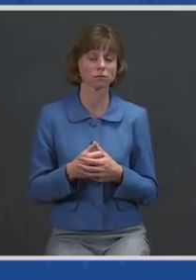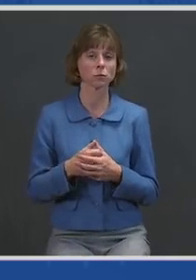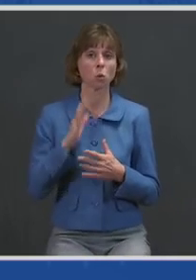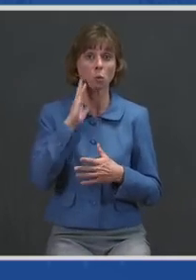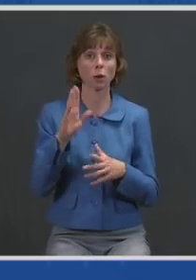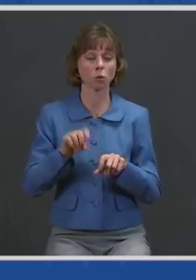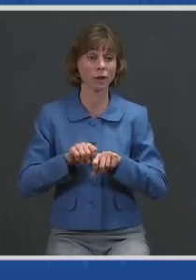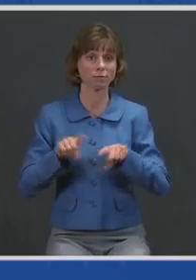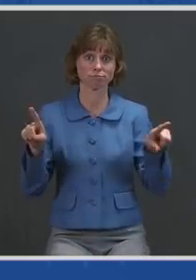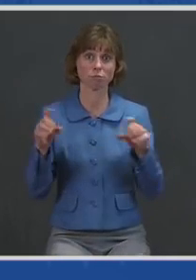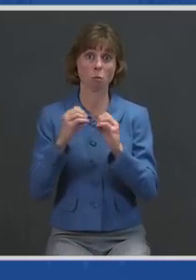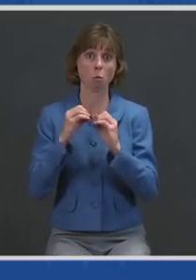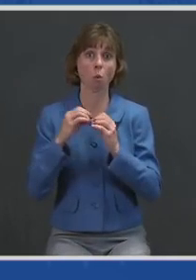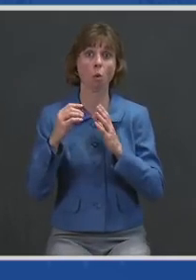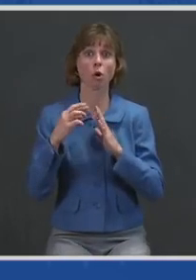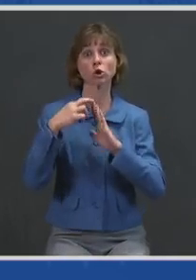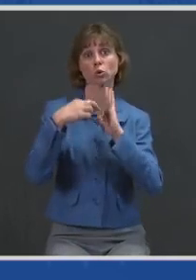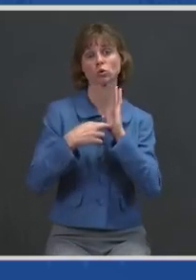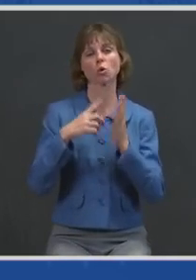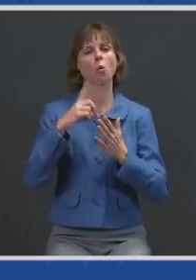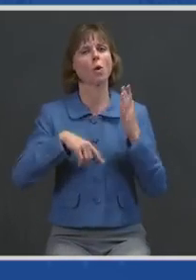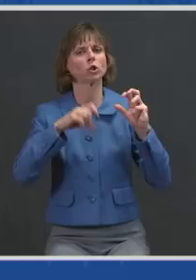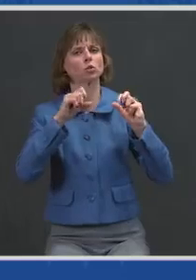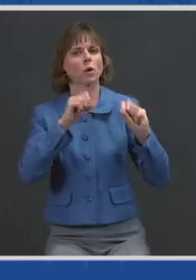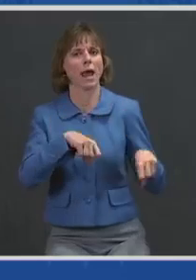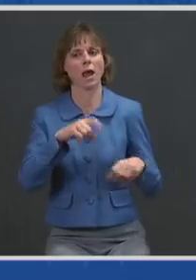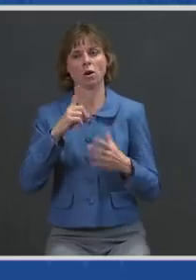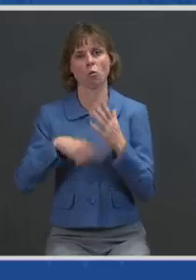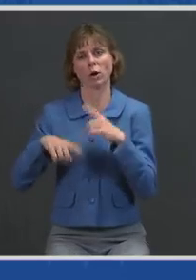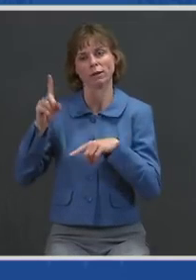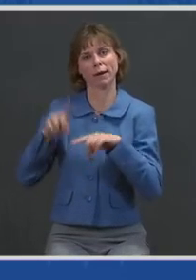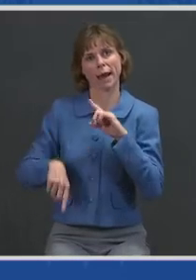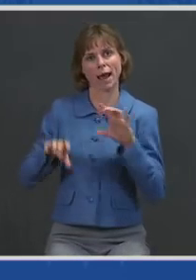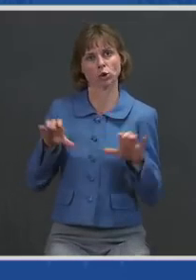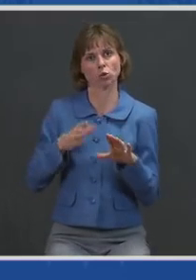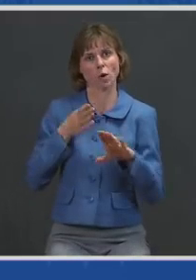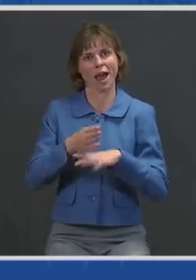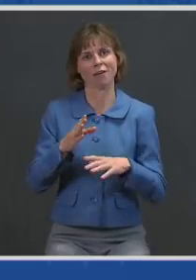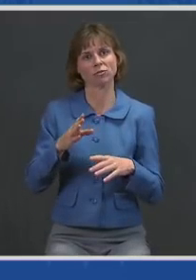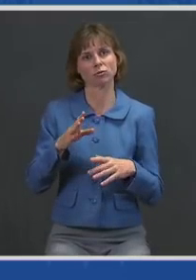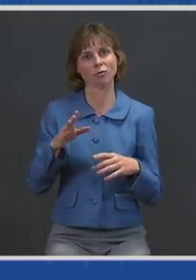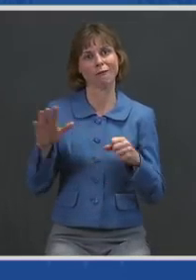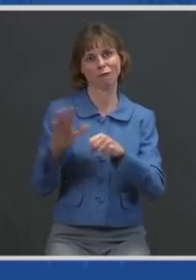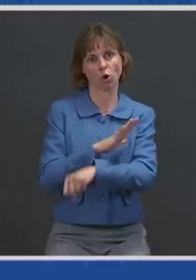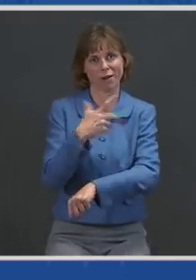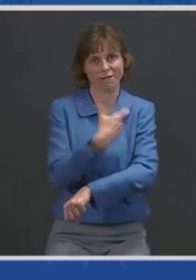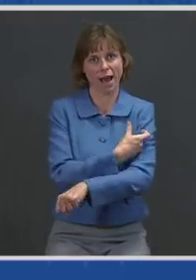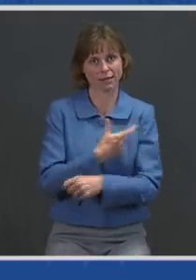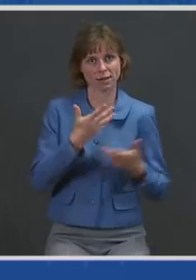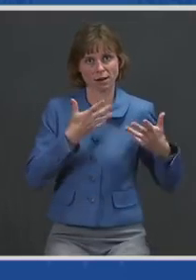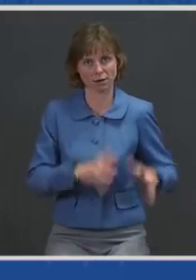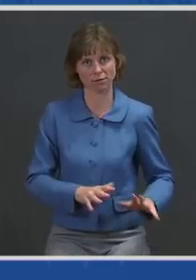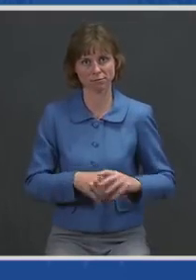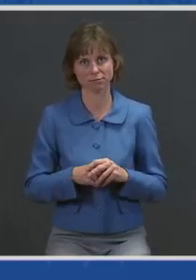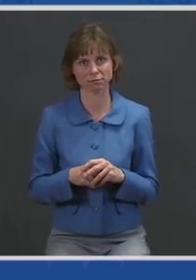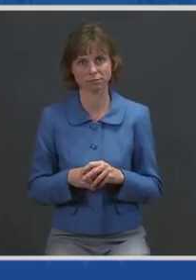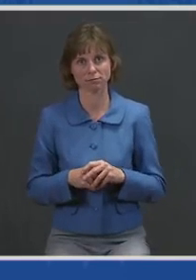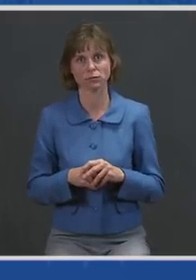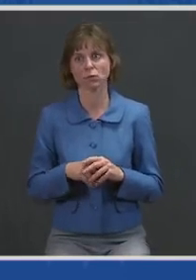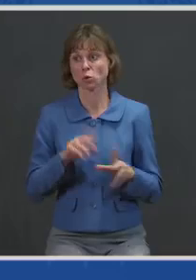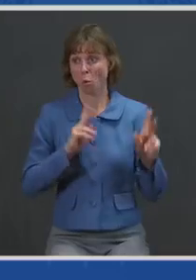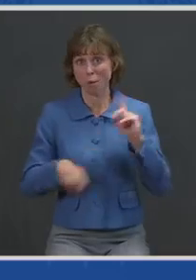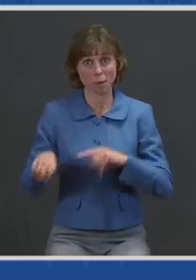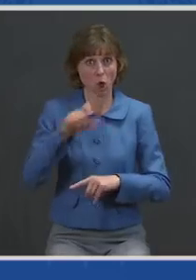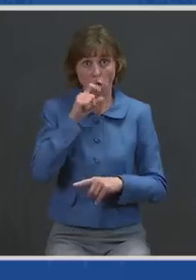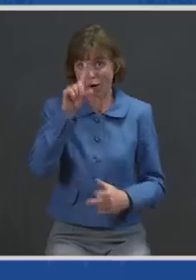on what you can and cannot do once fully vaccinated, to lessen the confusion, to keep people